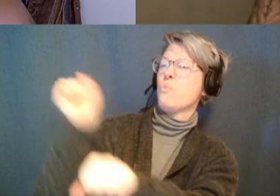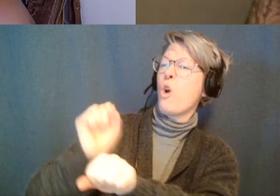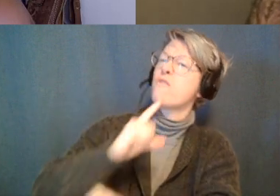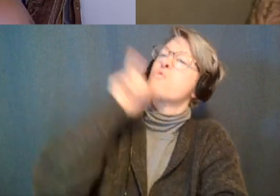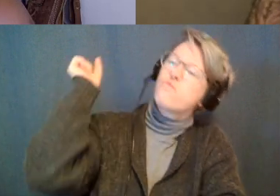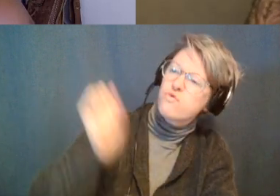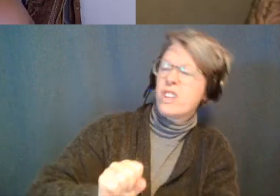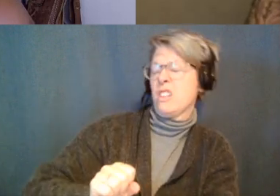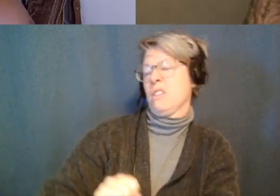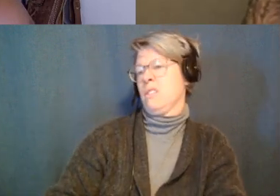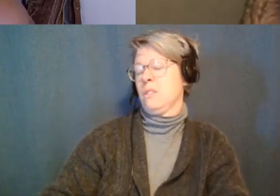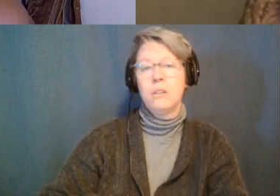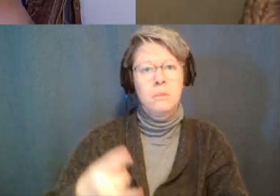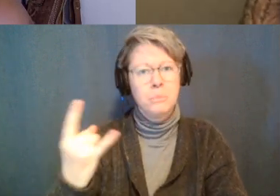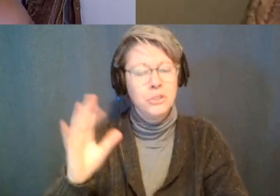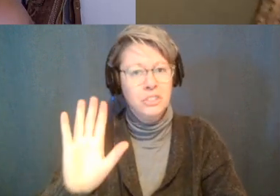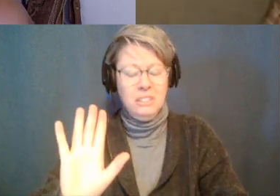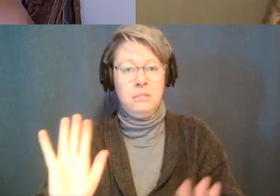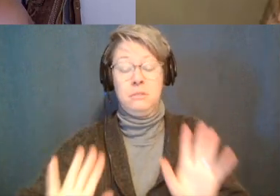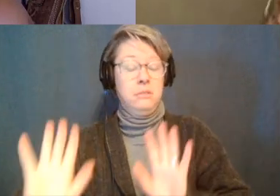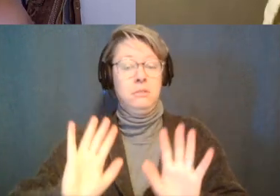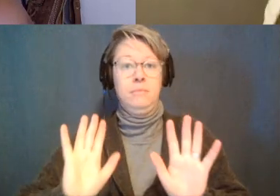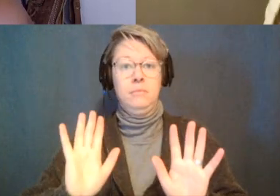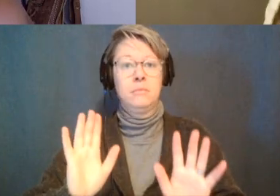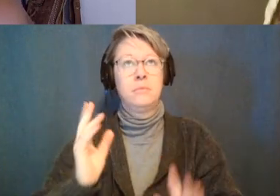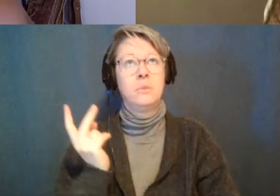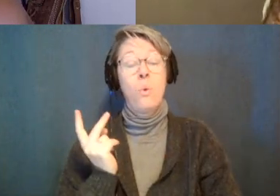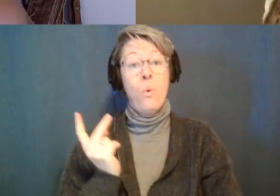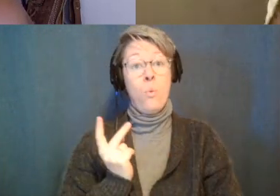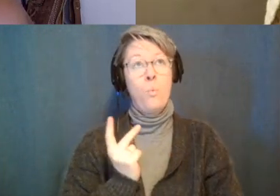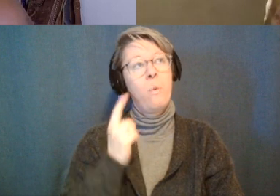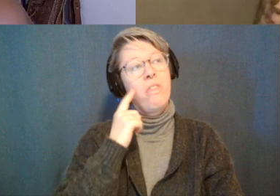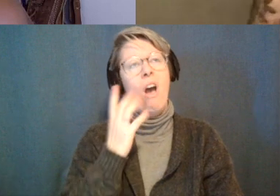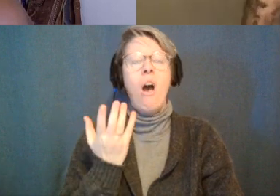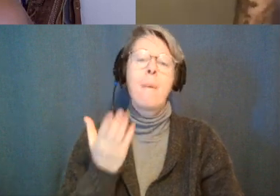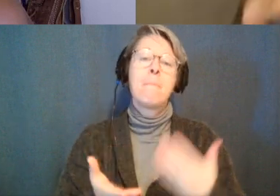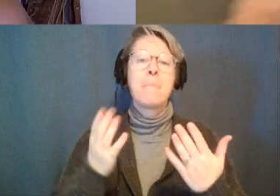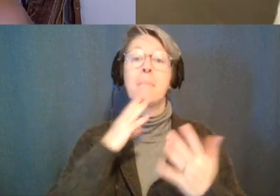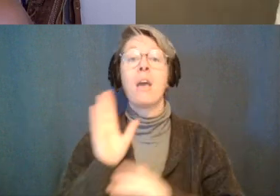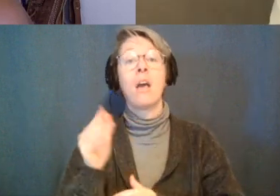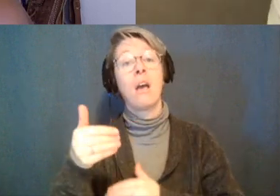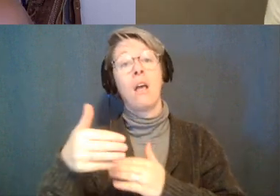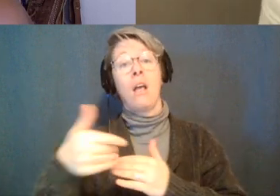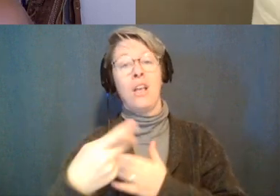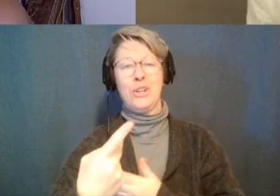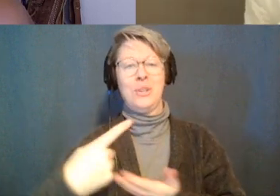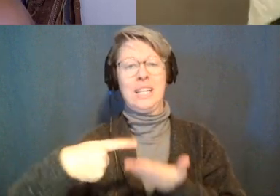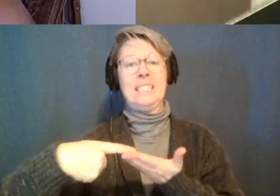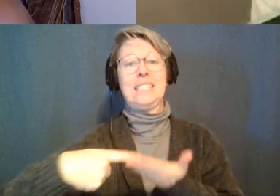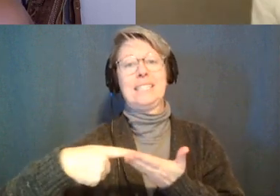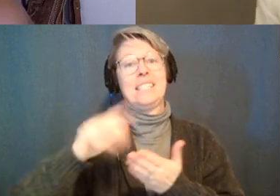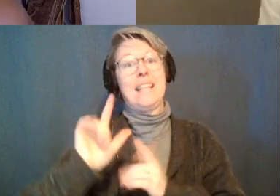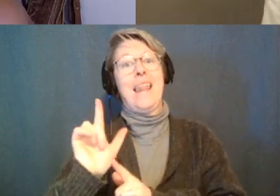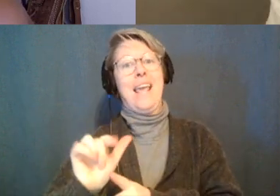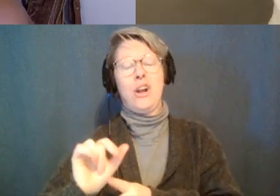um so we kind of thought that the episode would eventually move in a direction of discussing that but i feel like